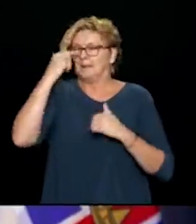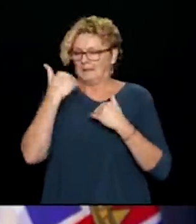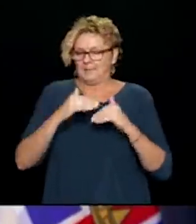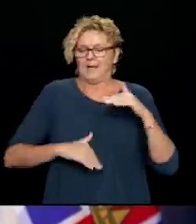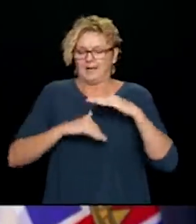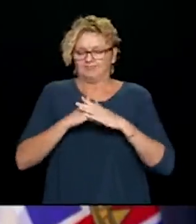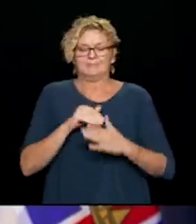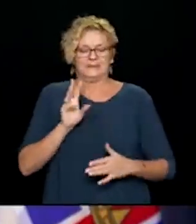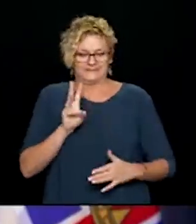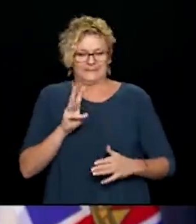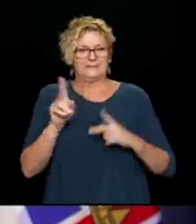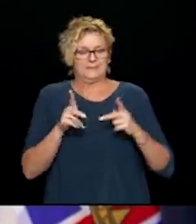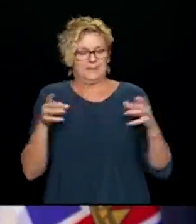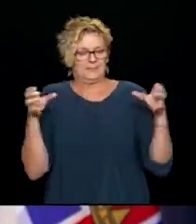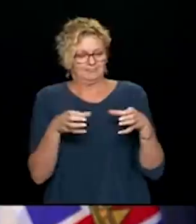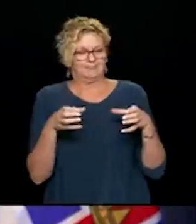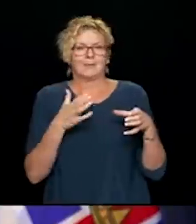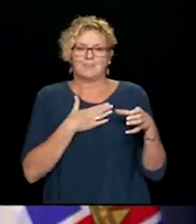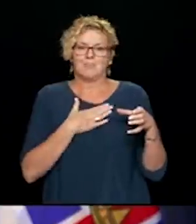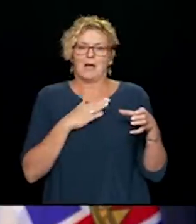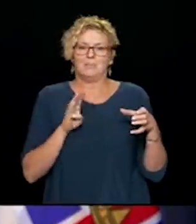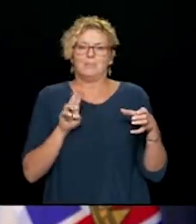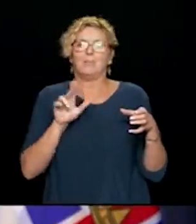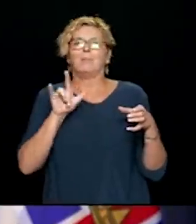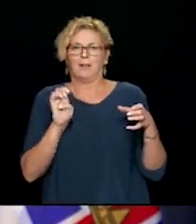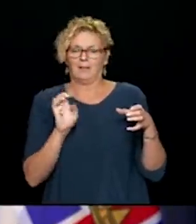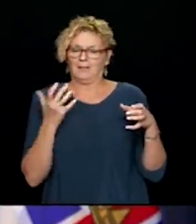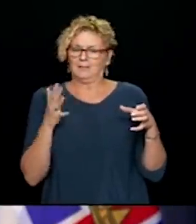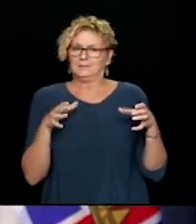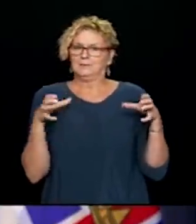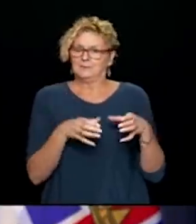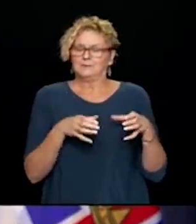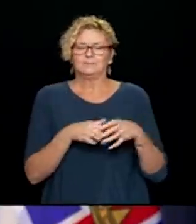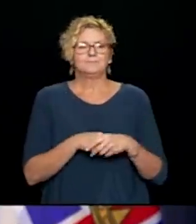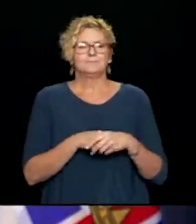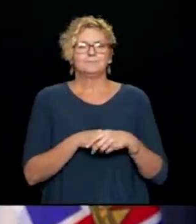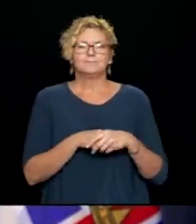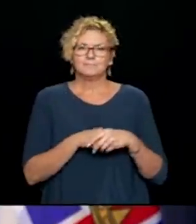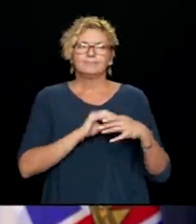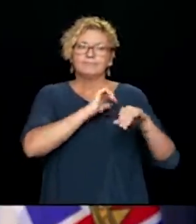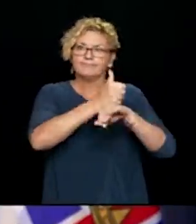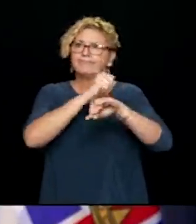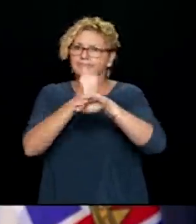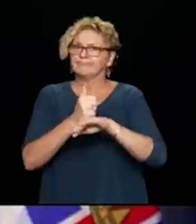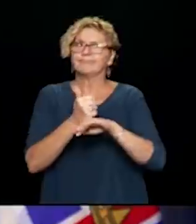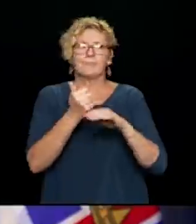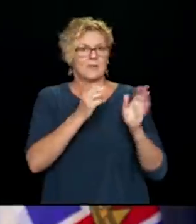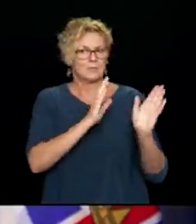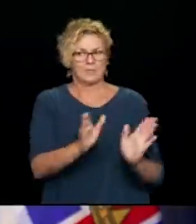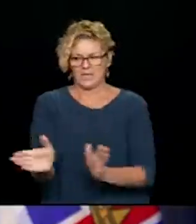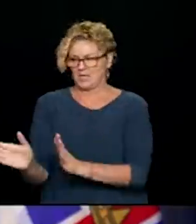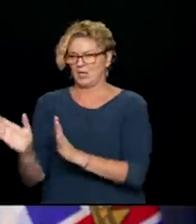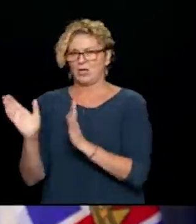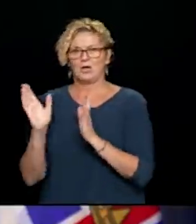stops the spread and saves lives. So let's remember this about COVID-19. Our health system is prepared and